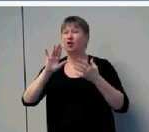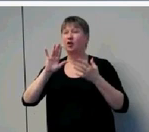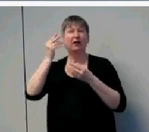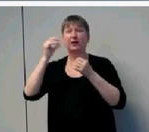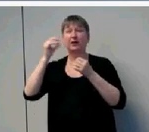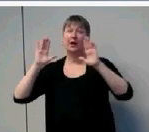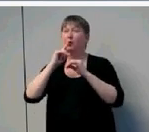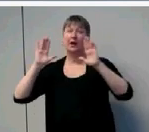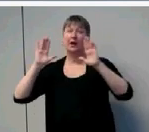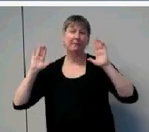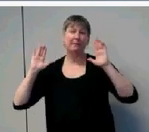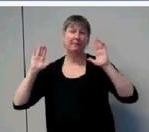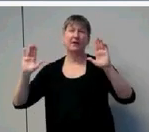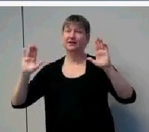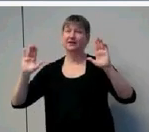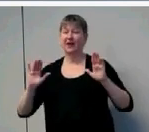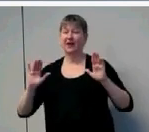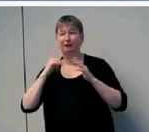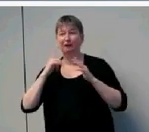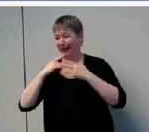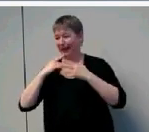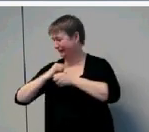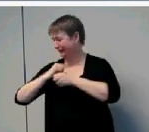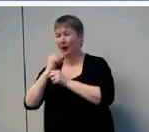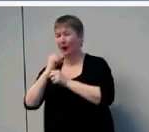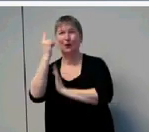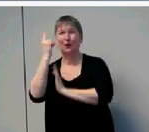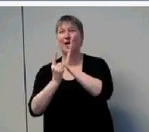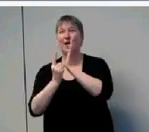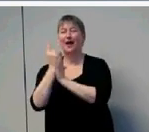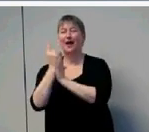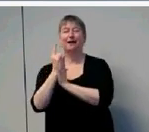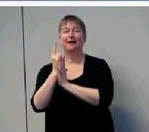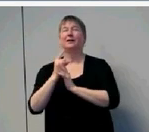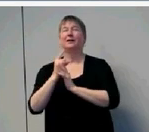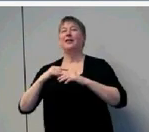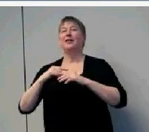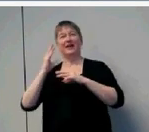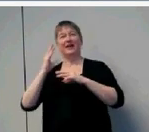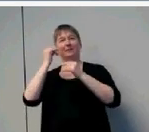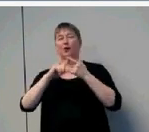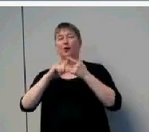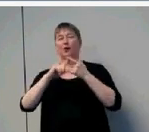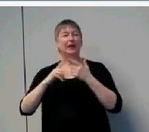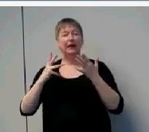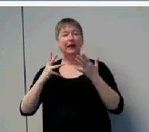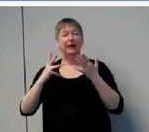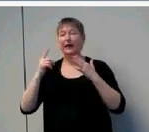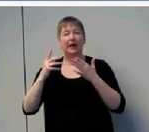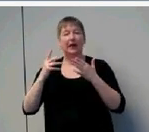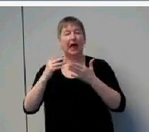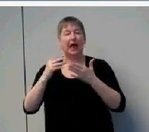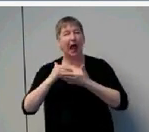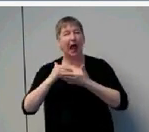summarized in just under an hour is so thoughtful and thought-provoking,